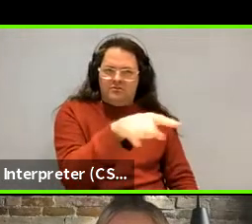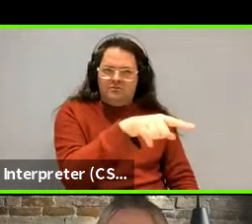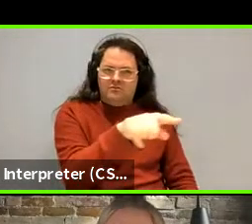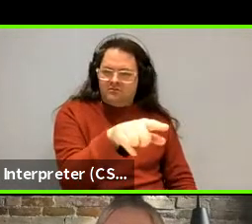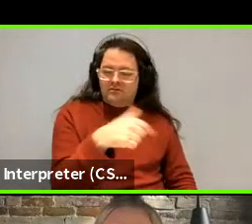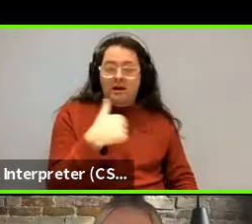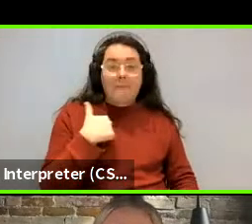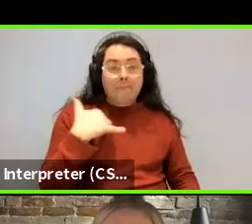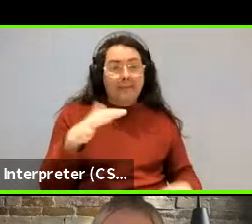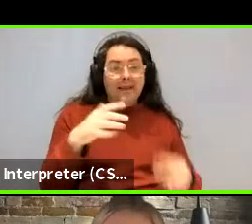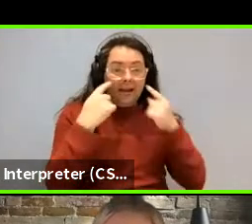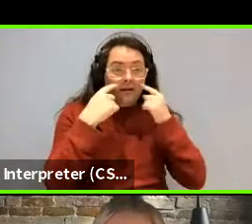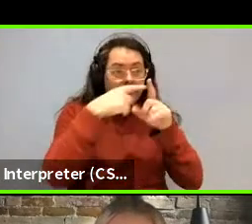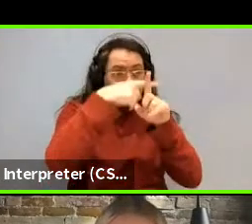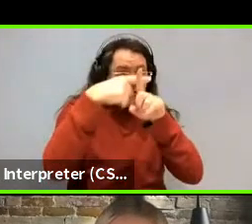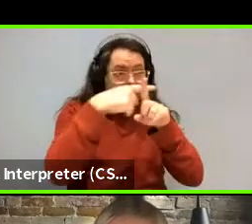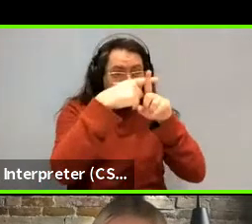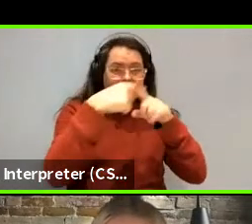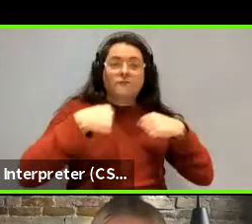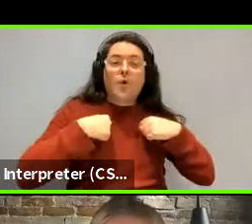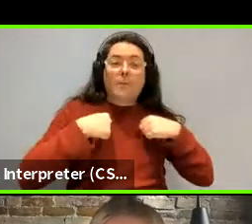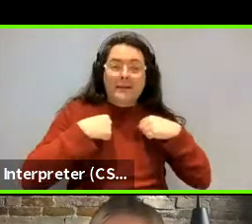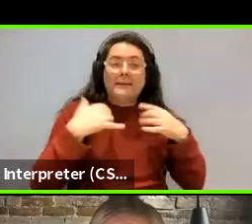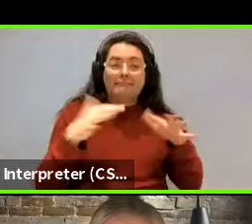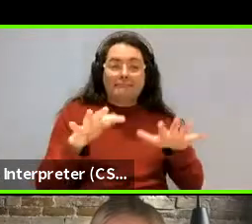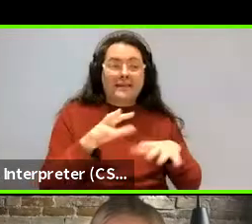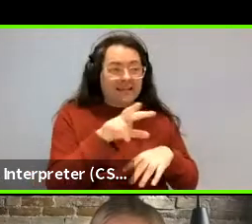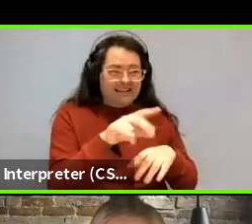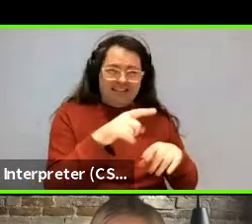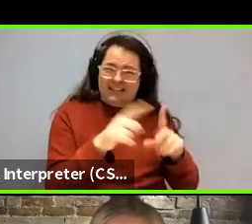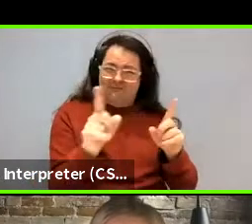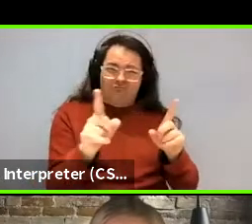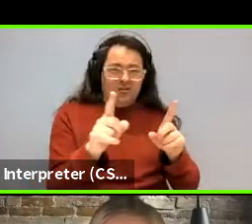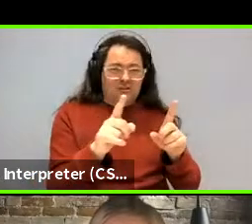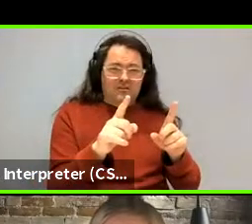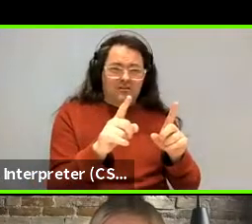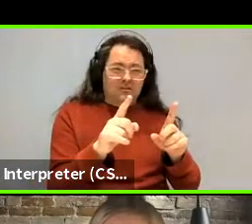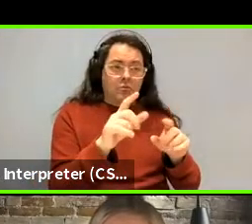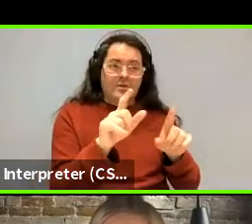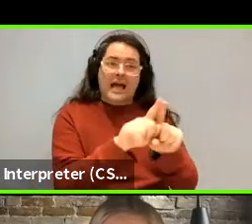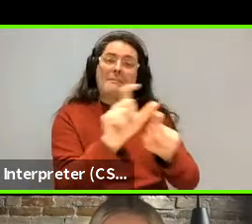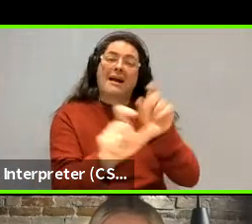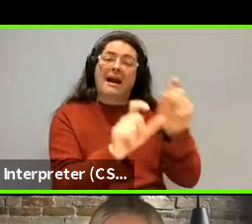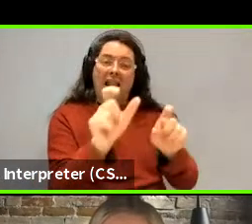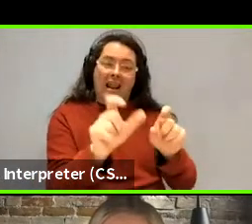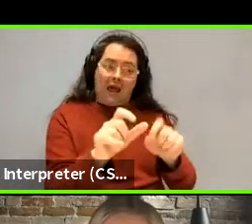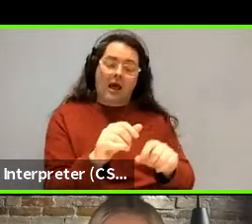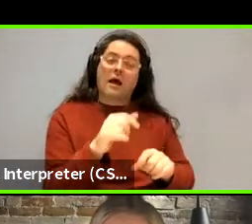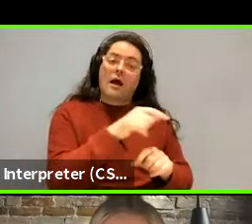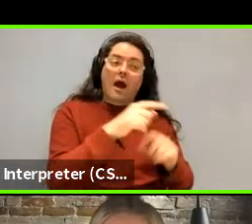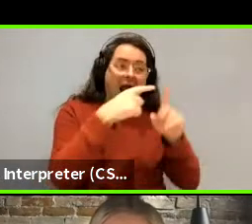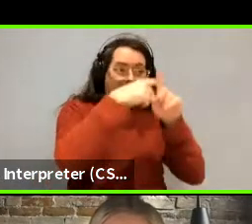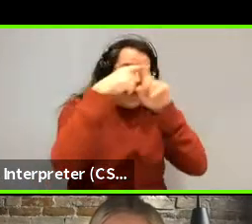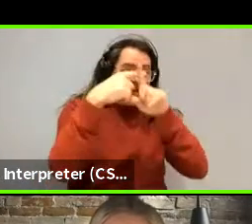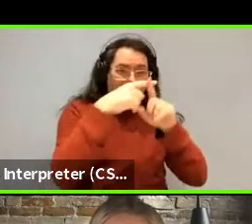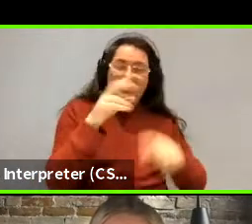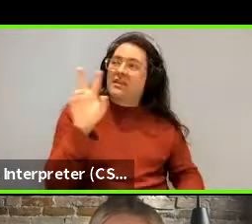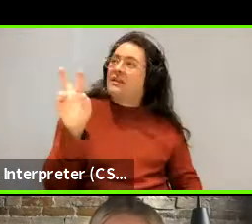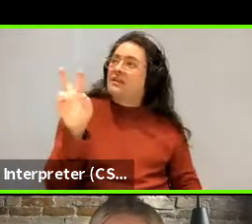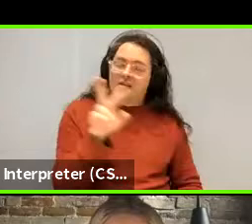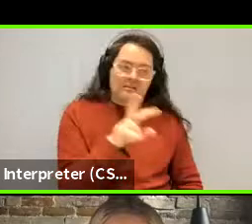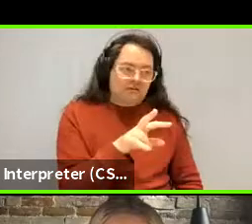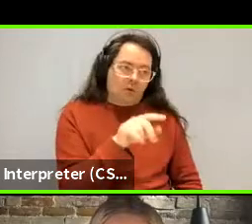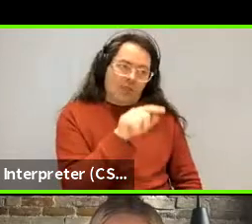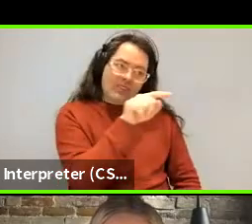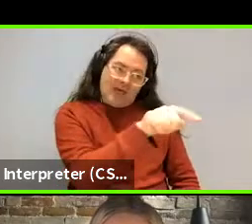two spiders, which look identical to us, but just different colors. And they're like, no, no, that's a something spider. And that's something, you know, that's something else. They're totally